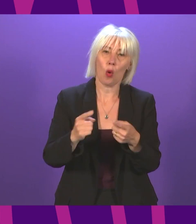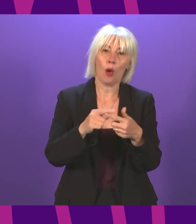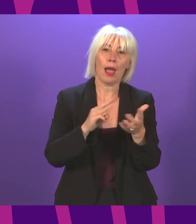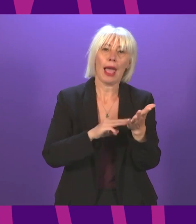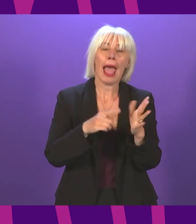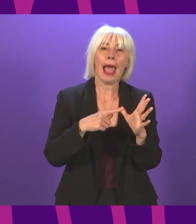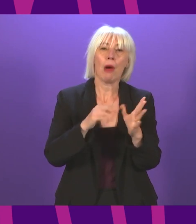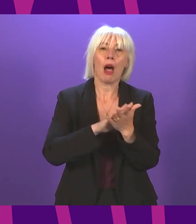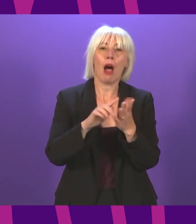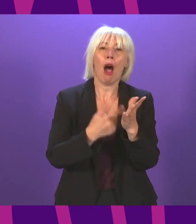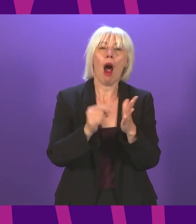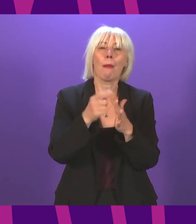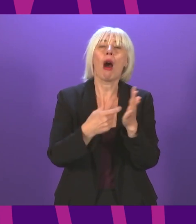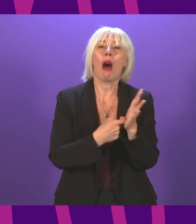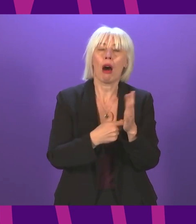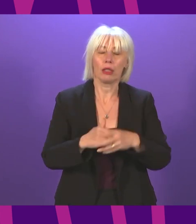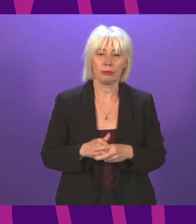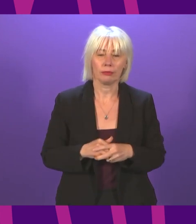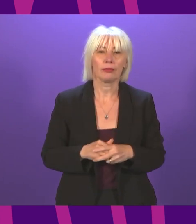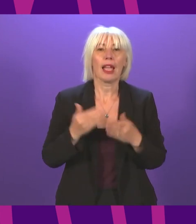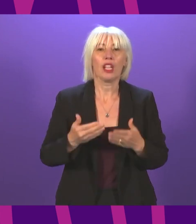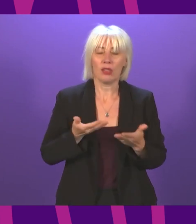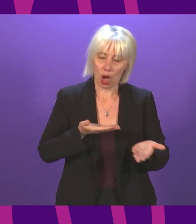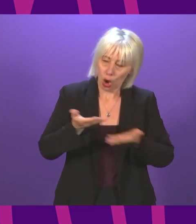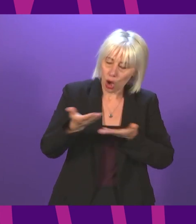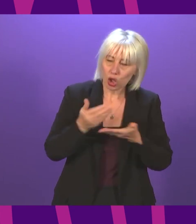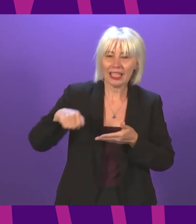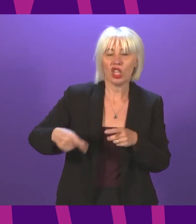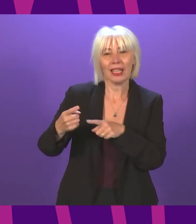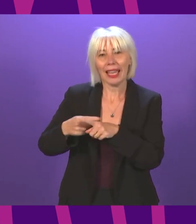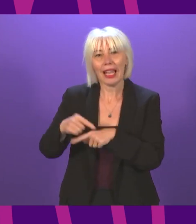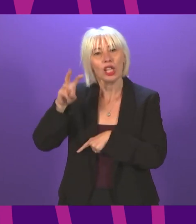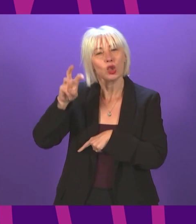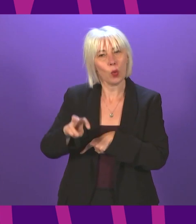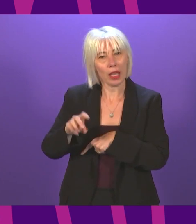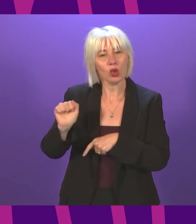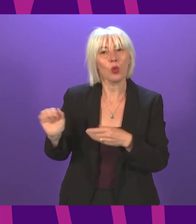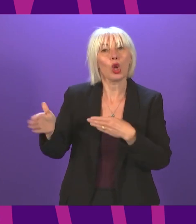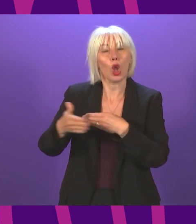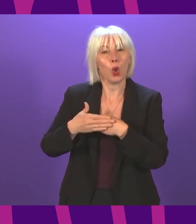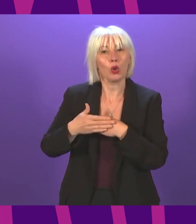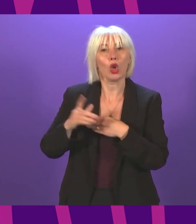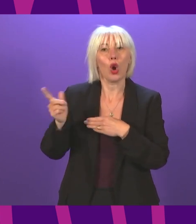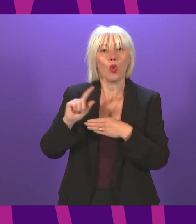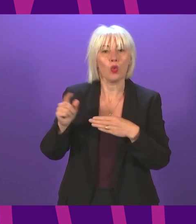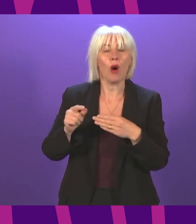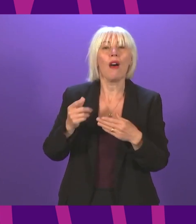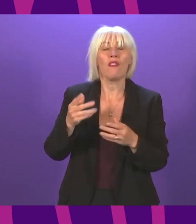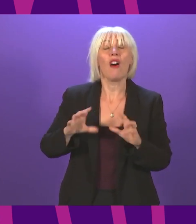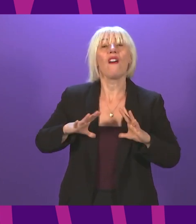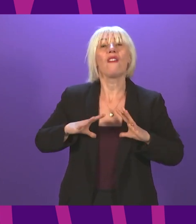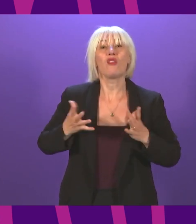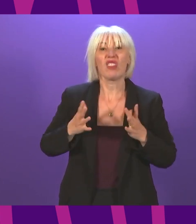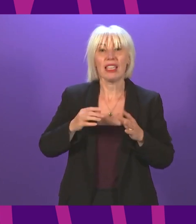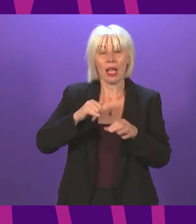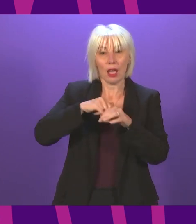Thank you, Poseidon Officer. Today, a consultation in England and Wales will close, which proposes increasing the qualifying age for free prescriptions